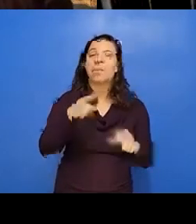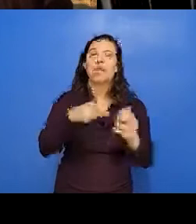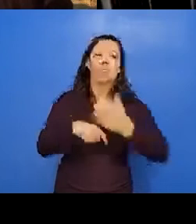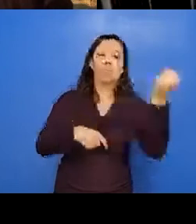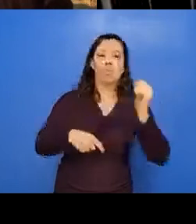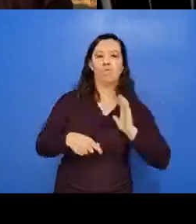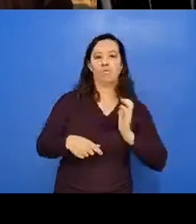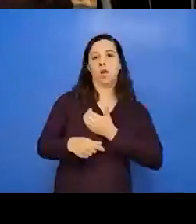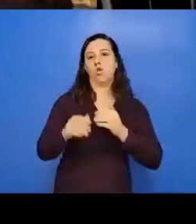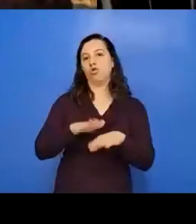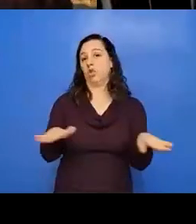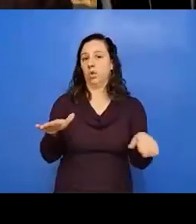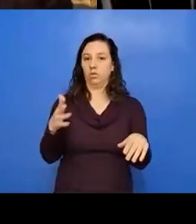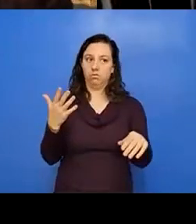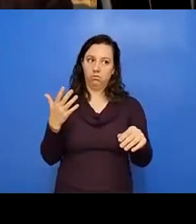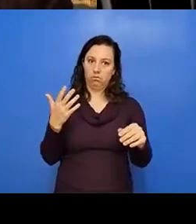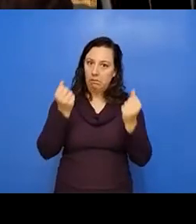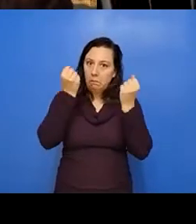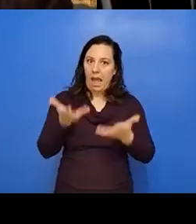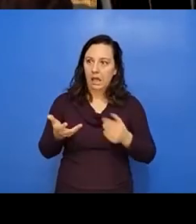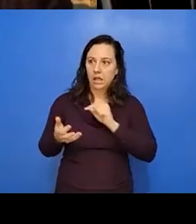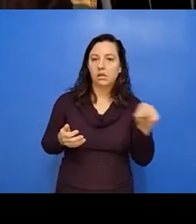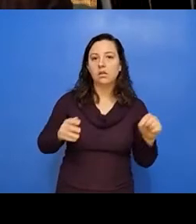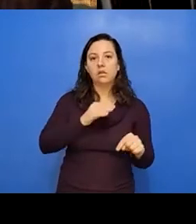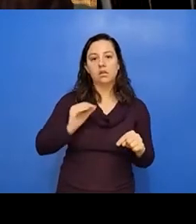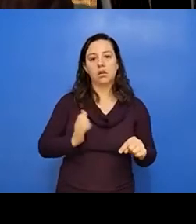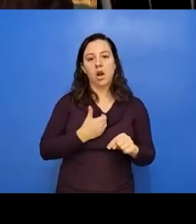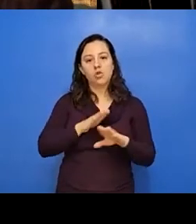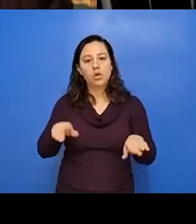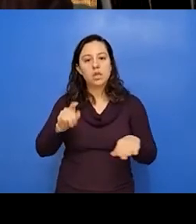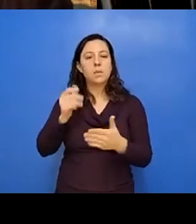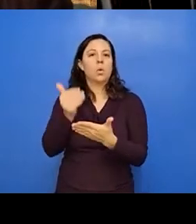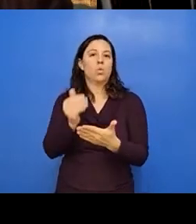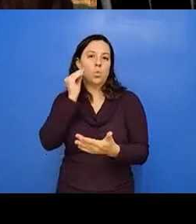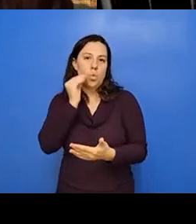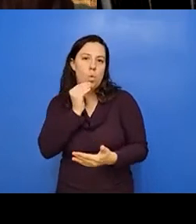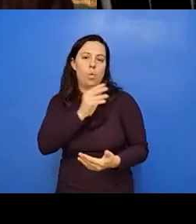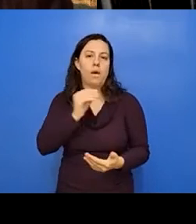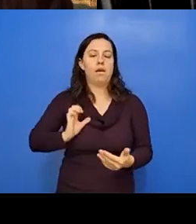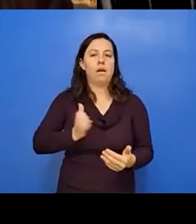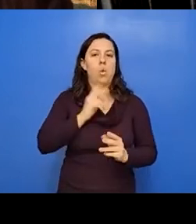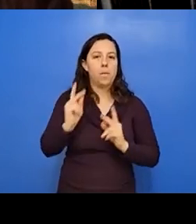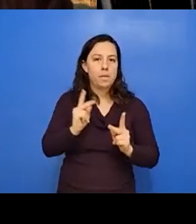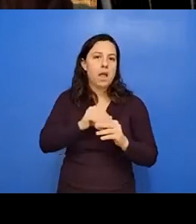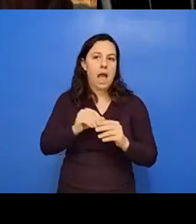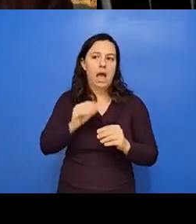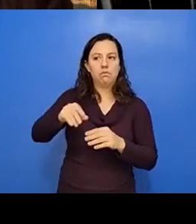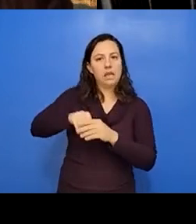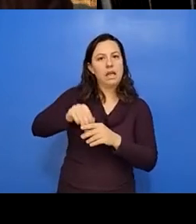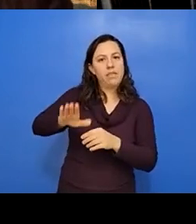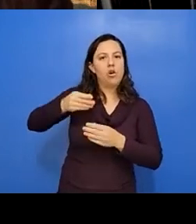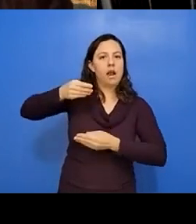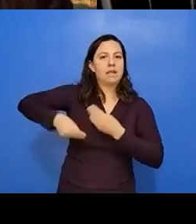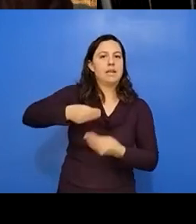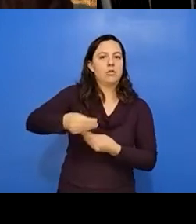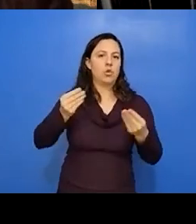rates. And, um, our children need to stay close to home and close to our people and within their ancestral territory so that